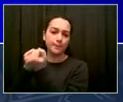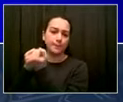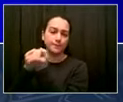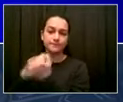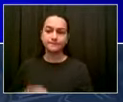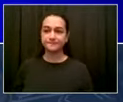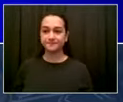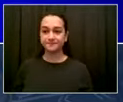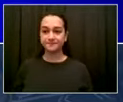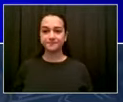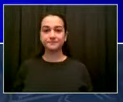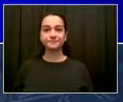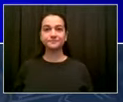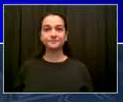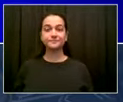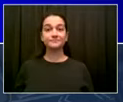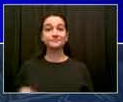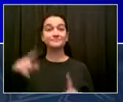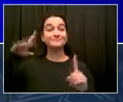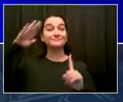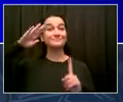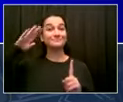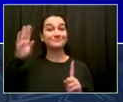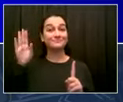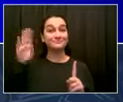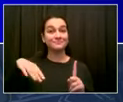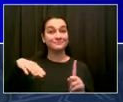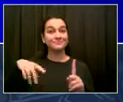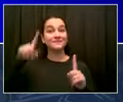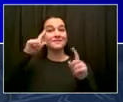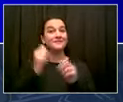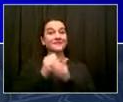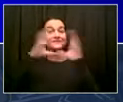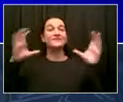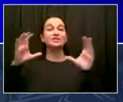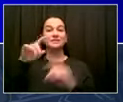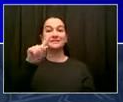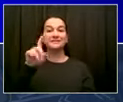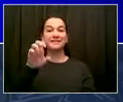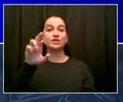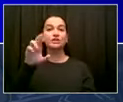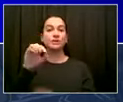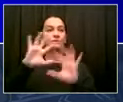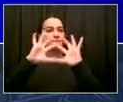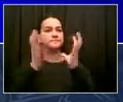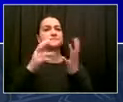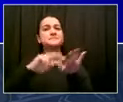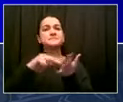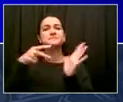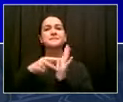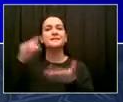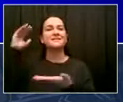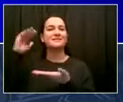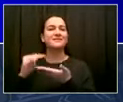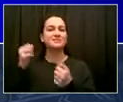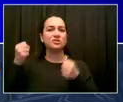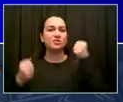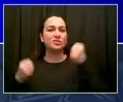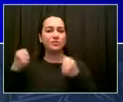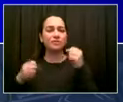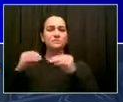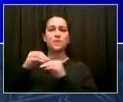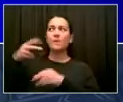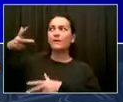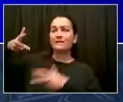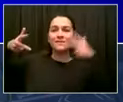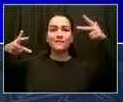framework for how to protect pedestrians, cyclists, motorists, everyone. We've